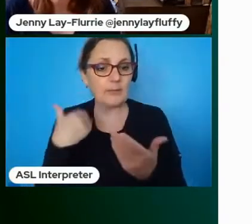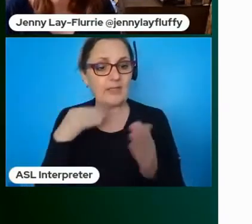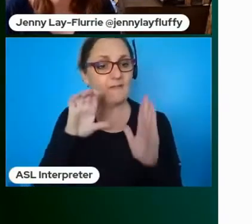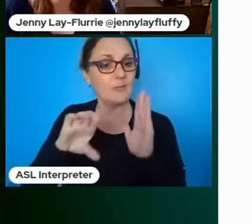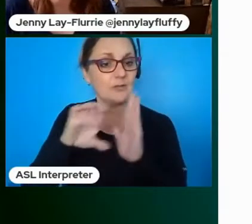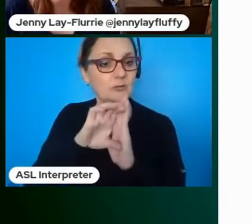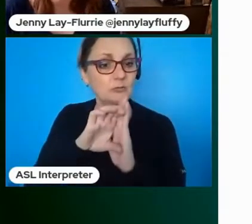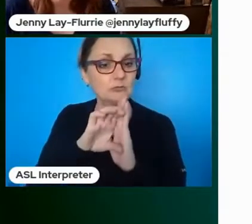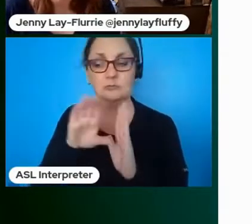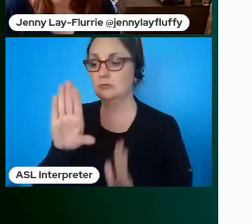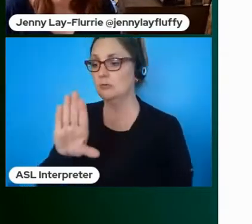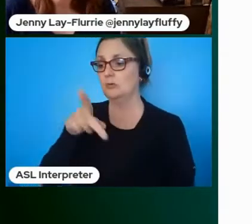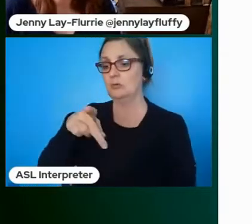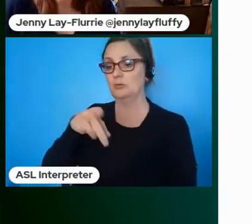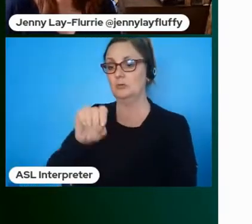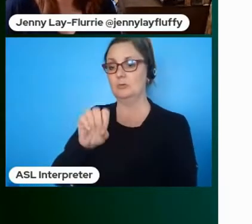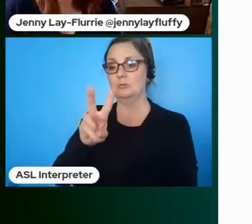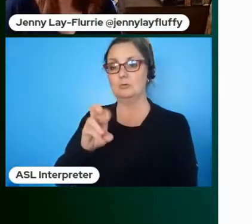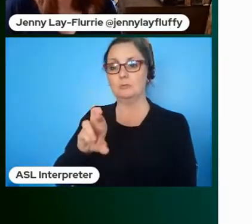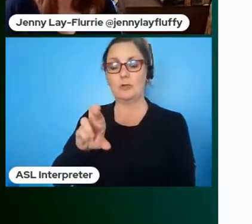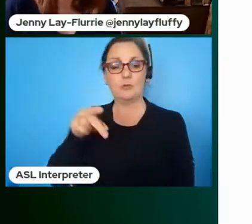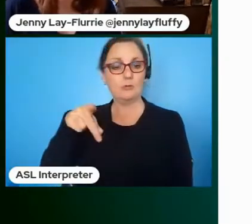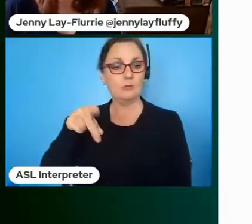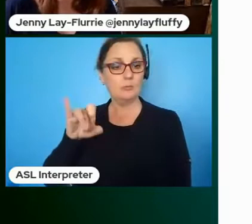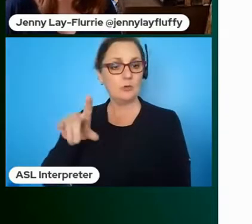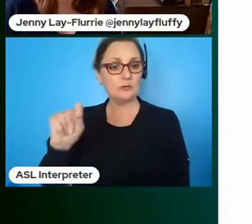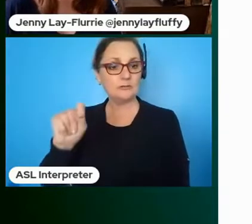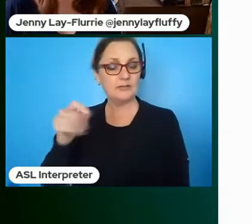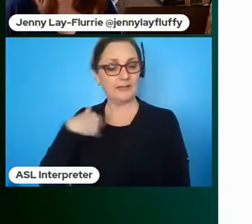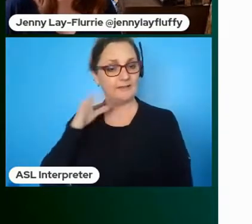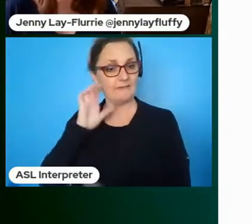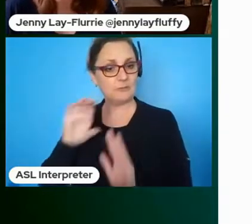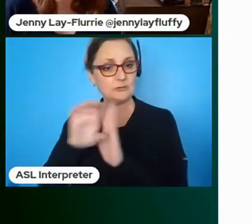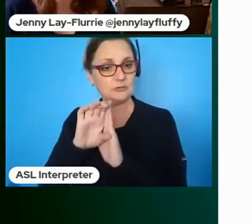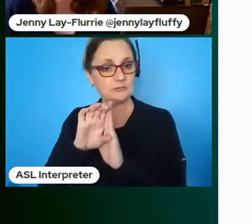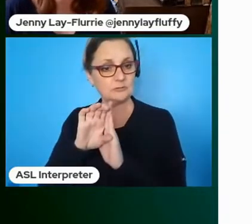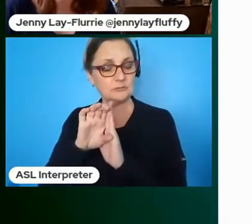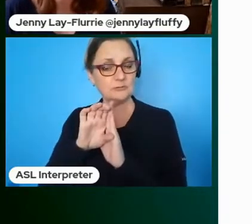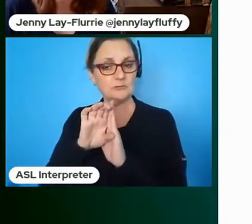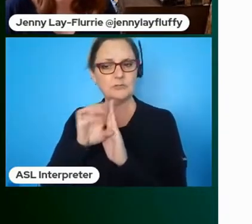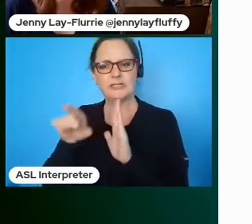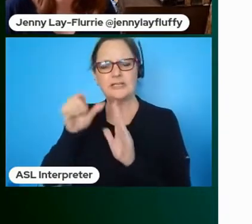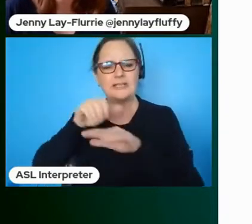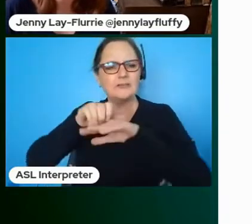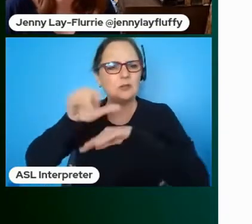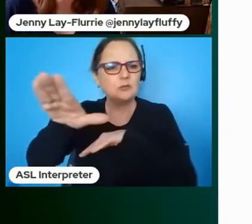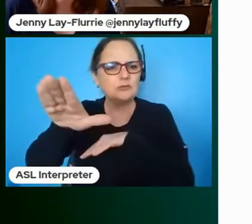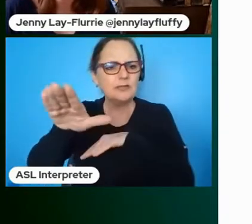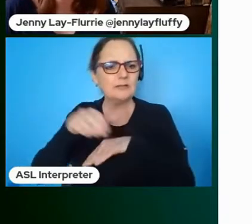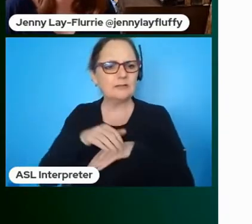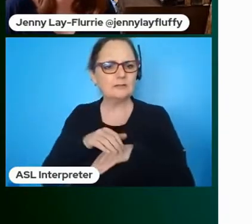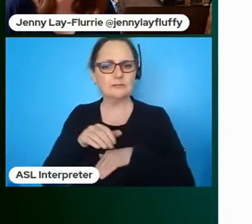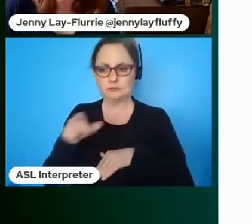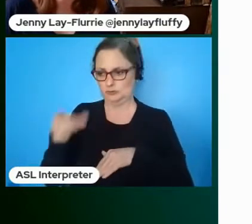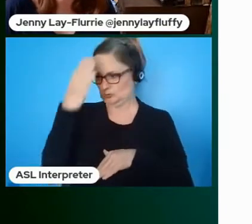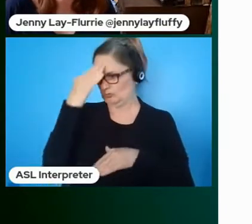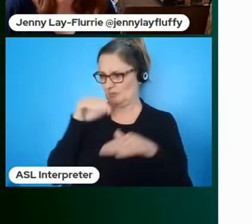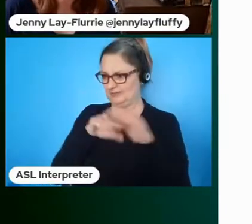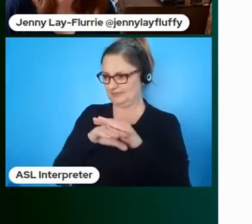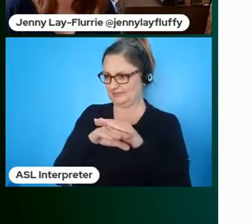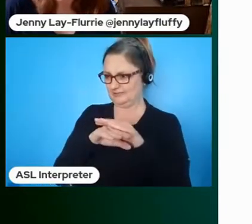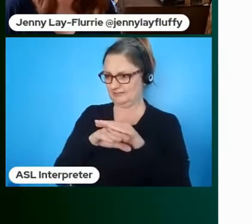your powerpoint do you know if as you send that or share that that it's accessible and inclusive